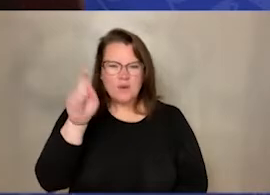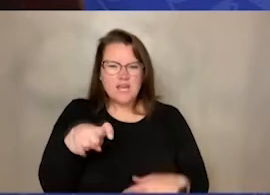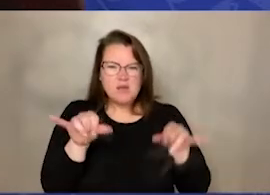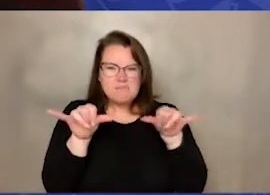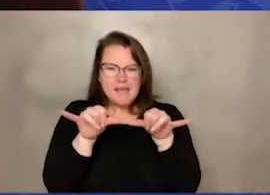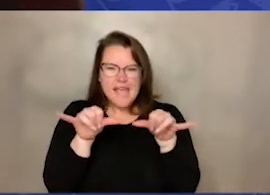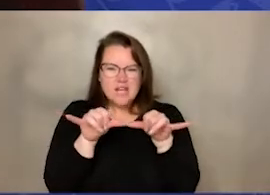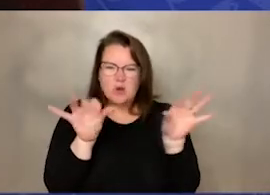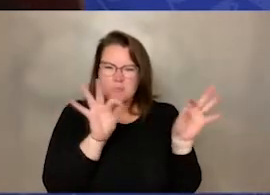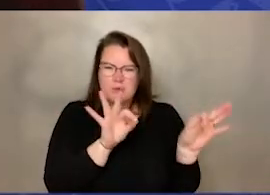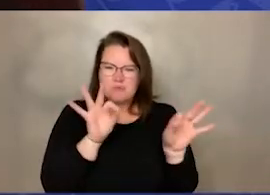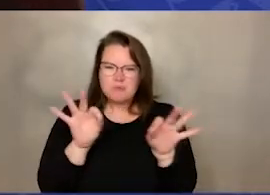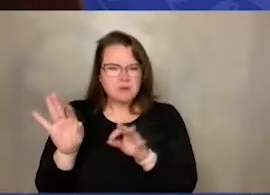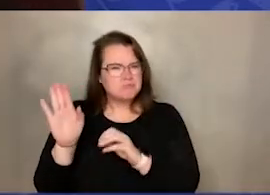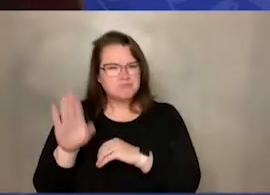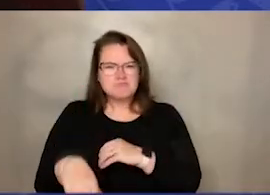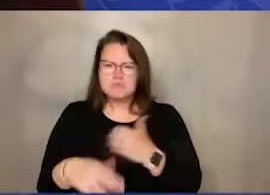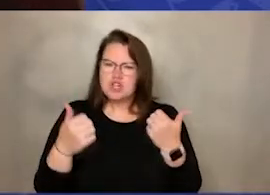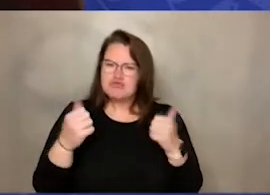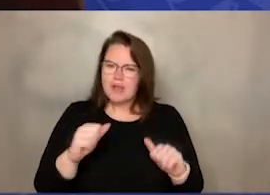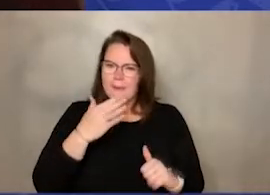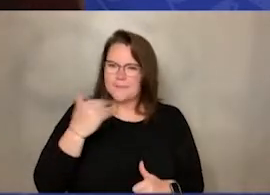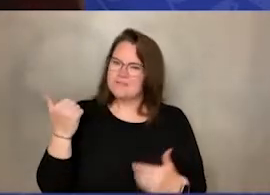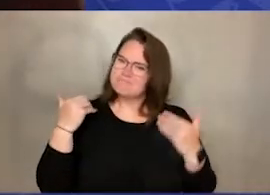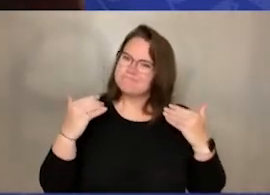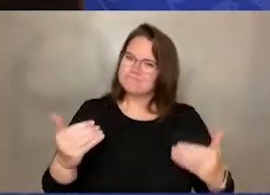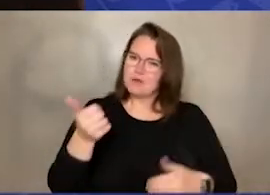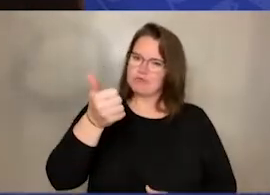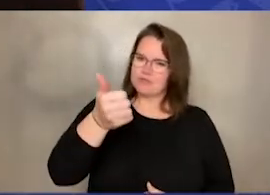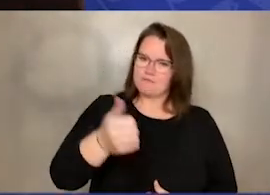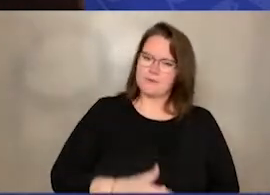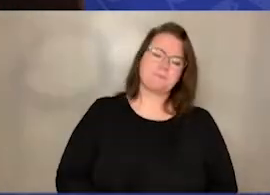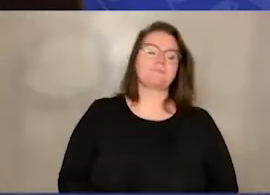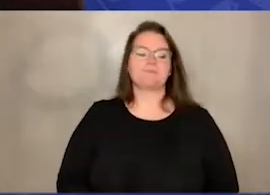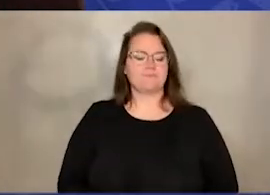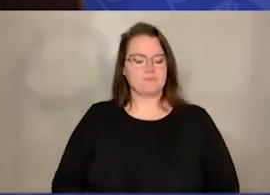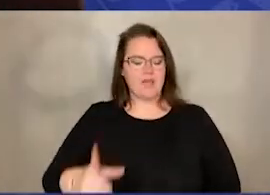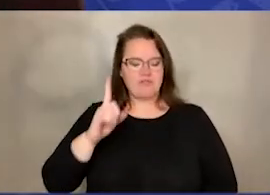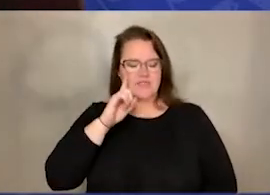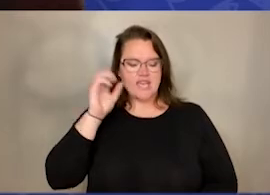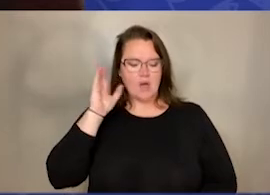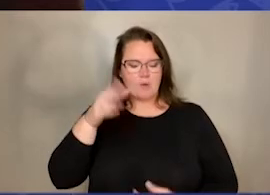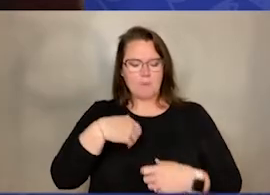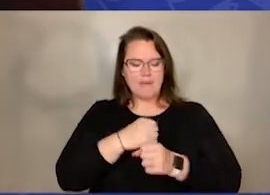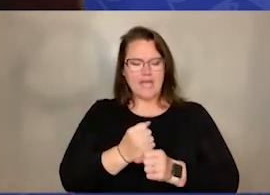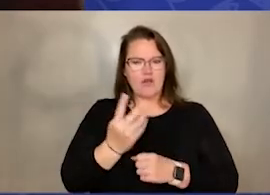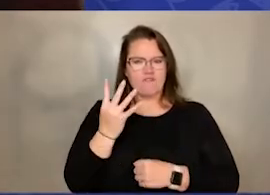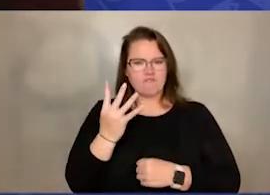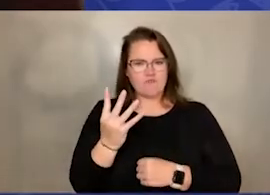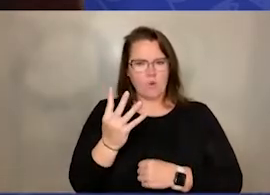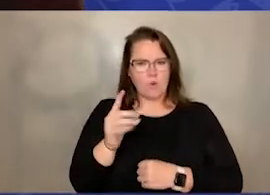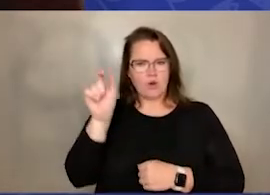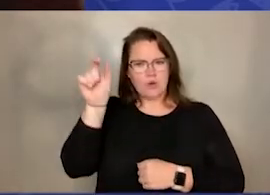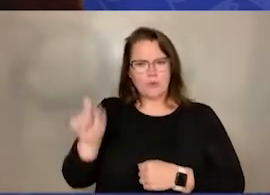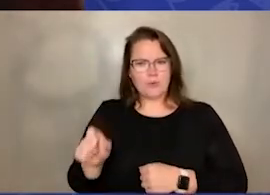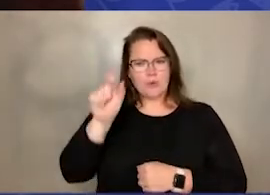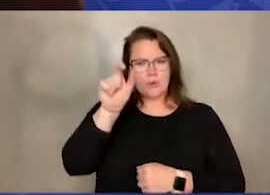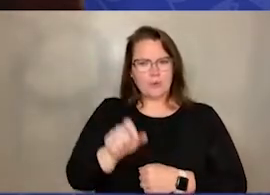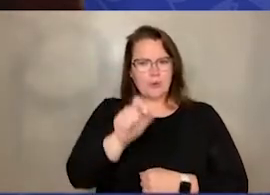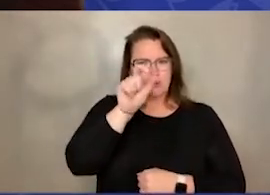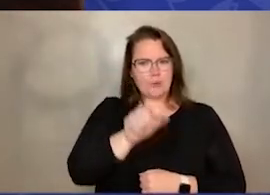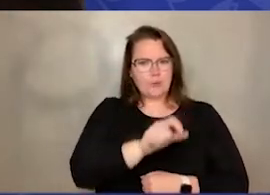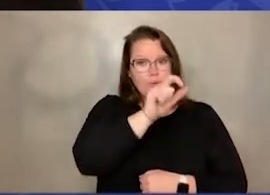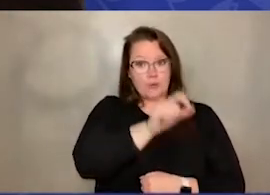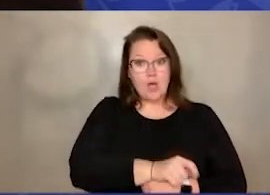Just try your best. I think I'll make four strips. Since